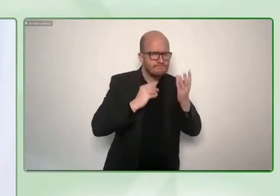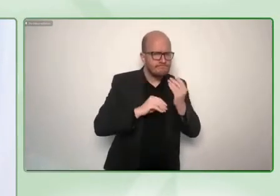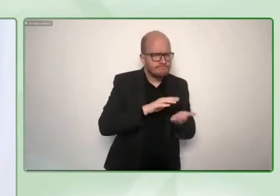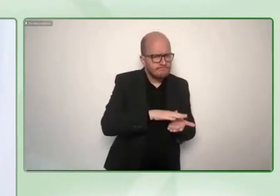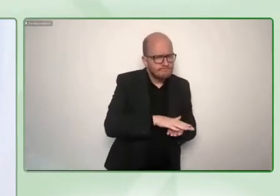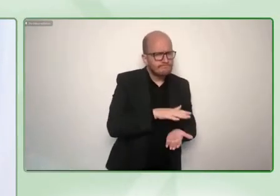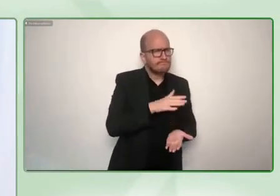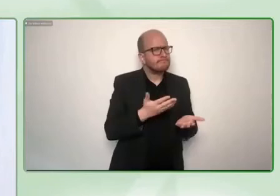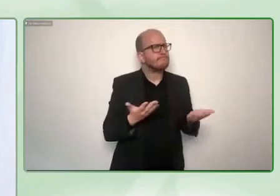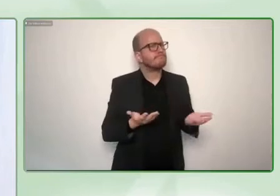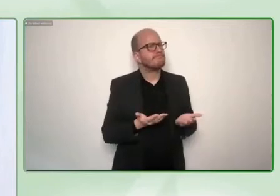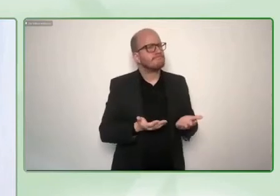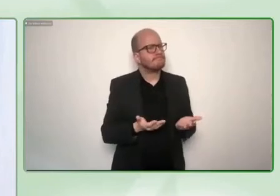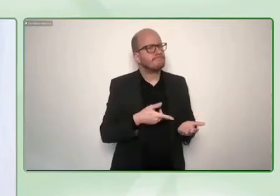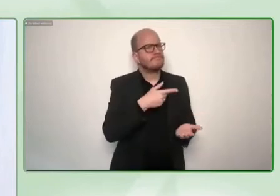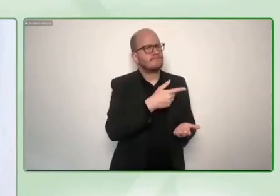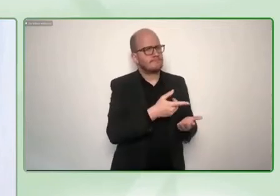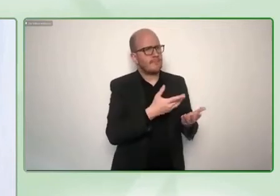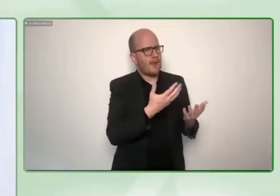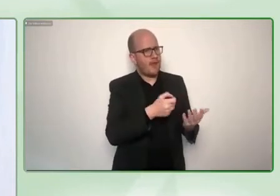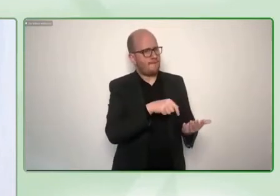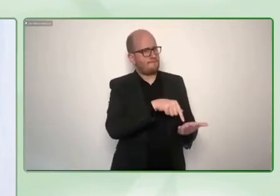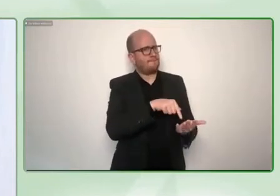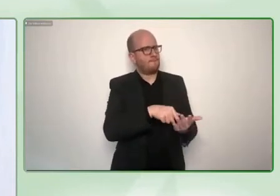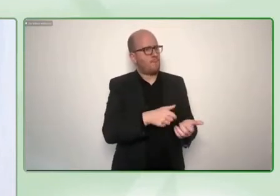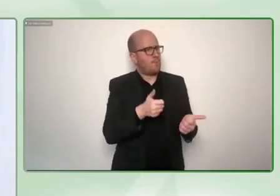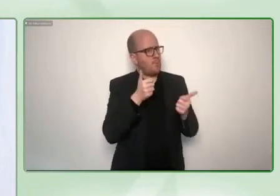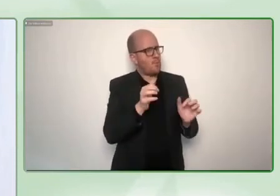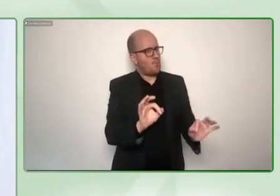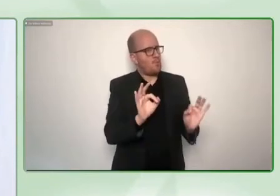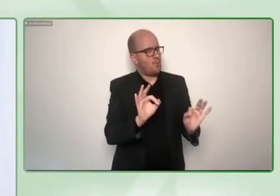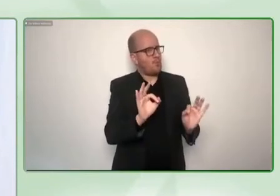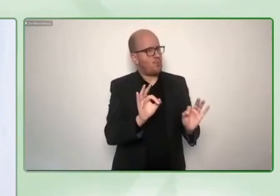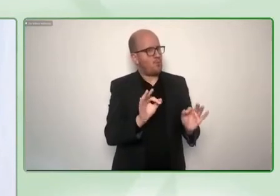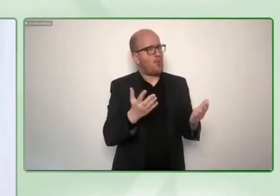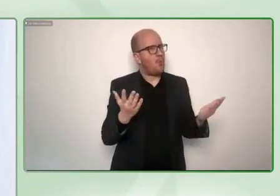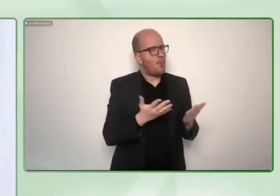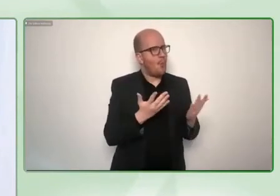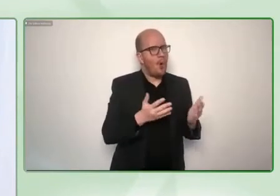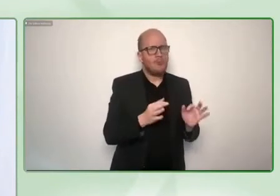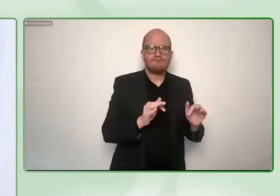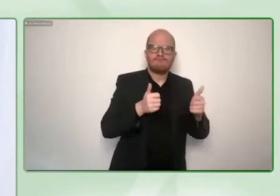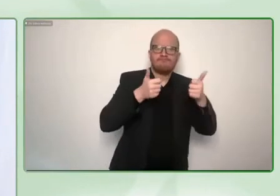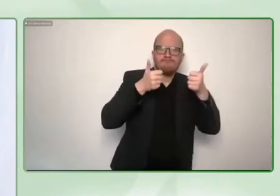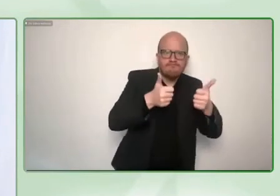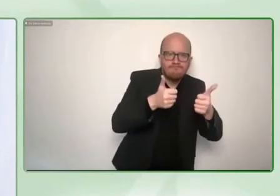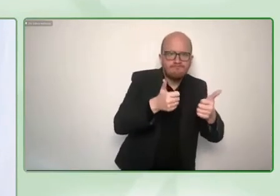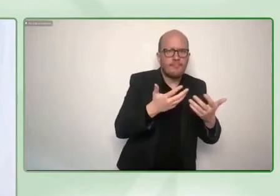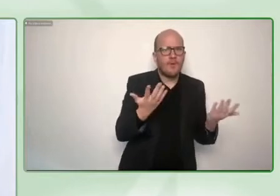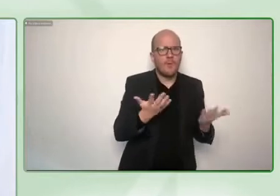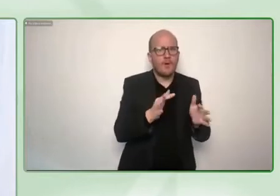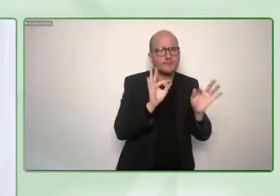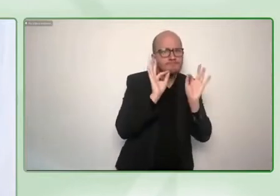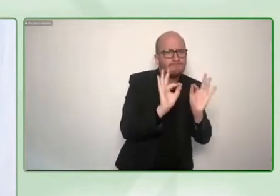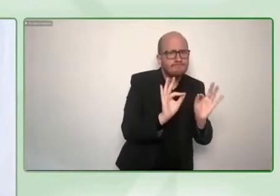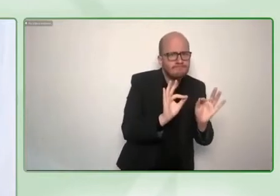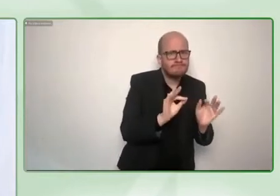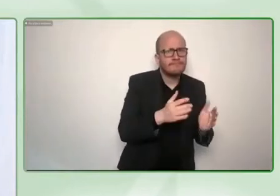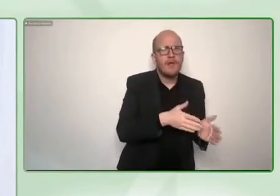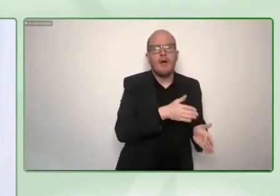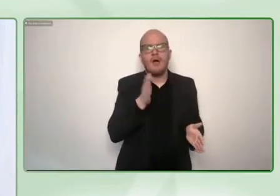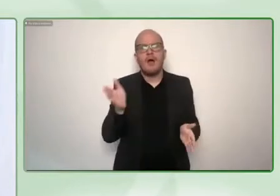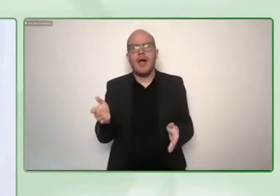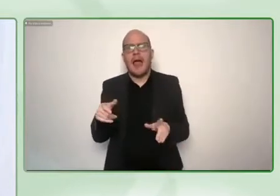some insights in what works and what does not work or not work so well. maybe you give us some insights on your study what you did and